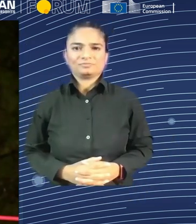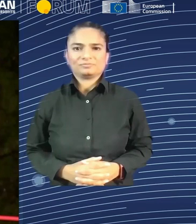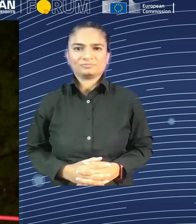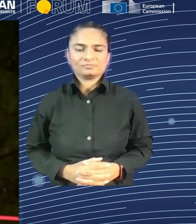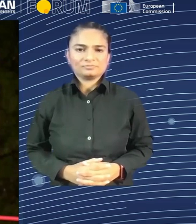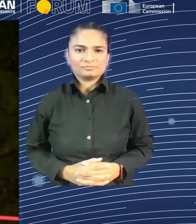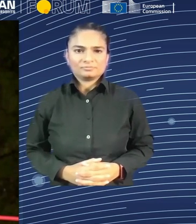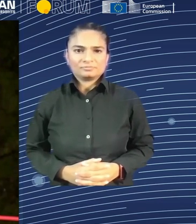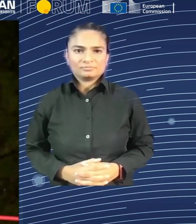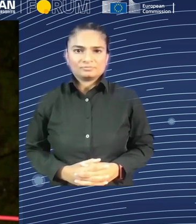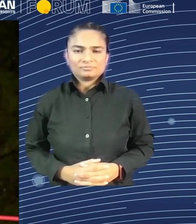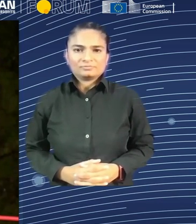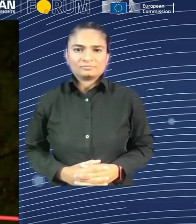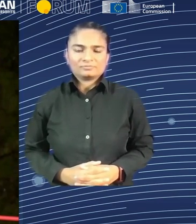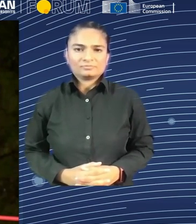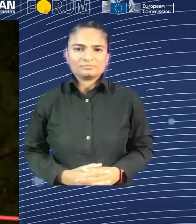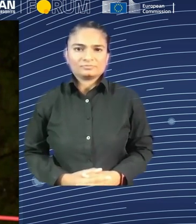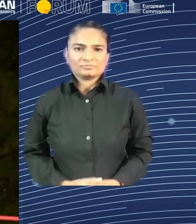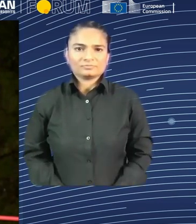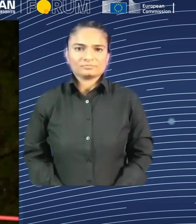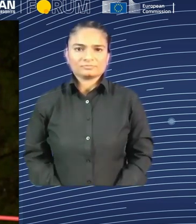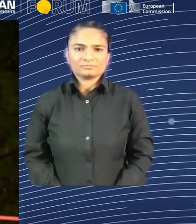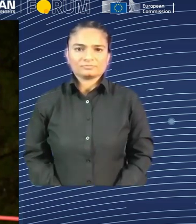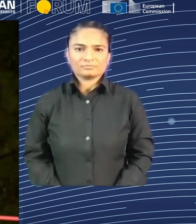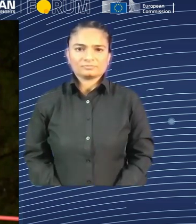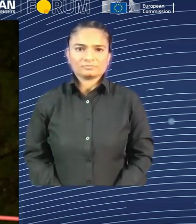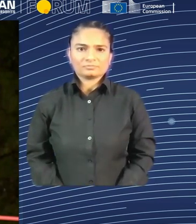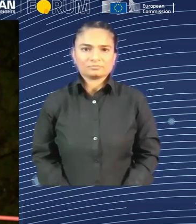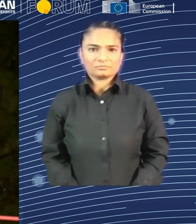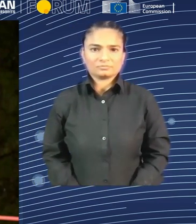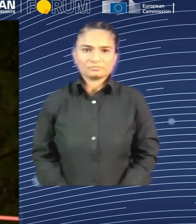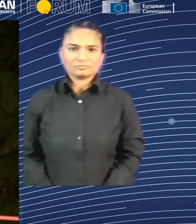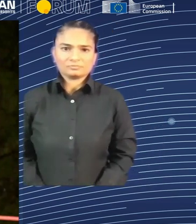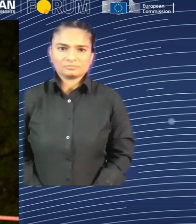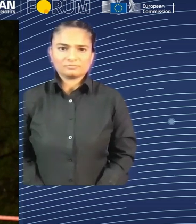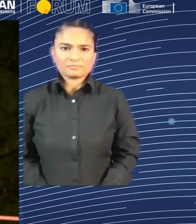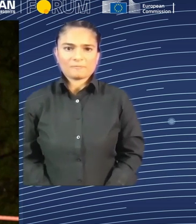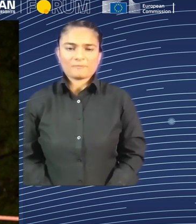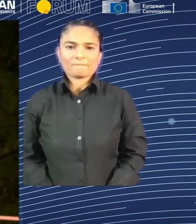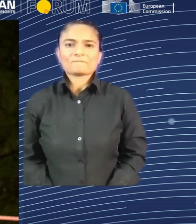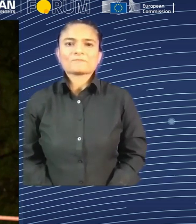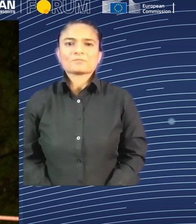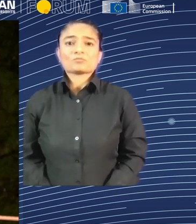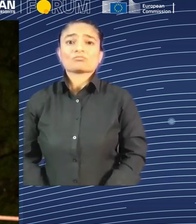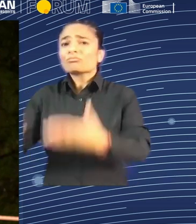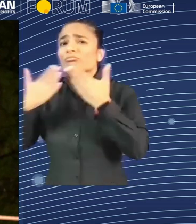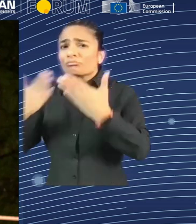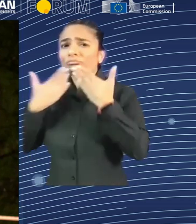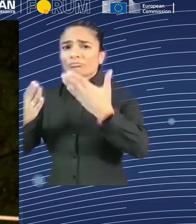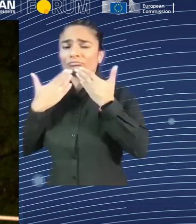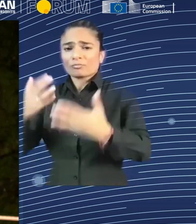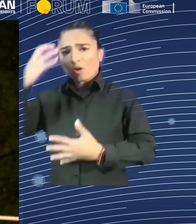Thank you so much, Professor Stuart Russell, Professor of Computer Science at the University of California, Berkeley, and the author of Human Compatible. Now,